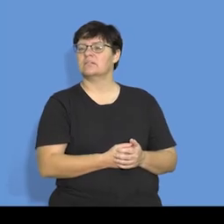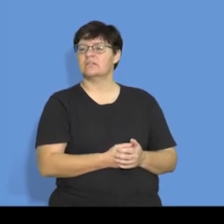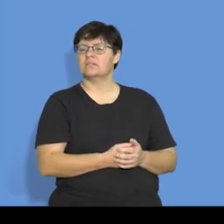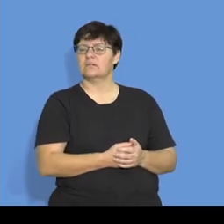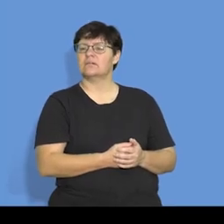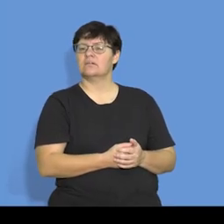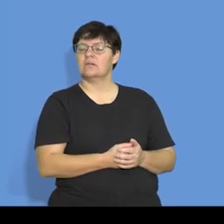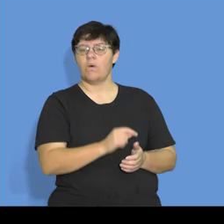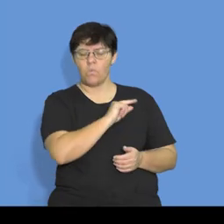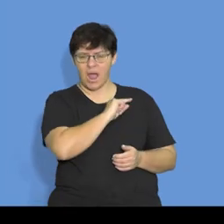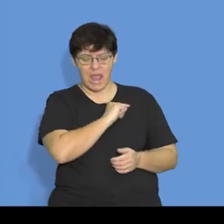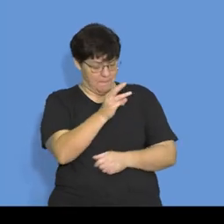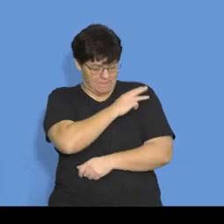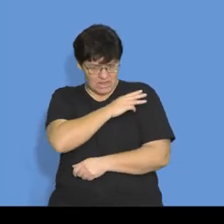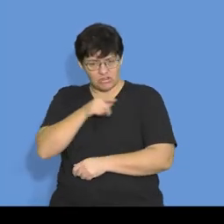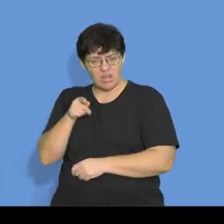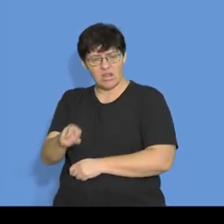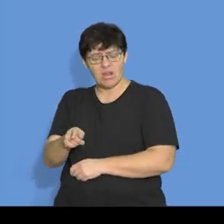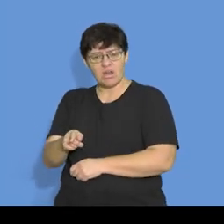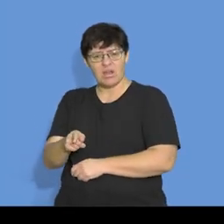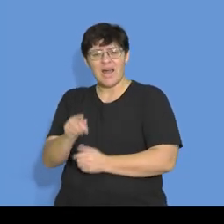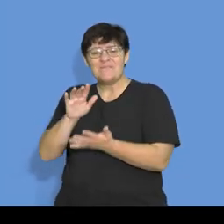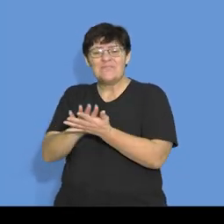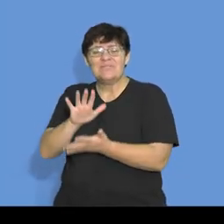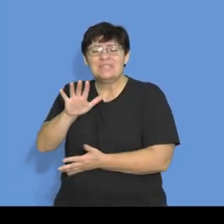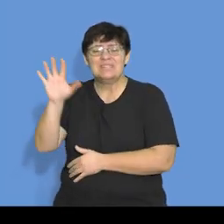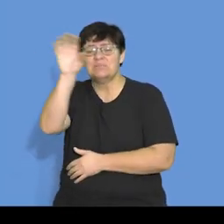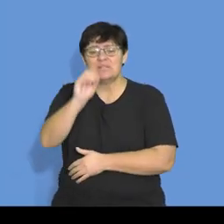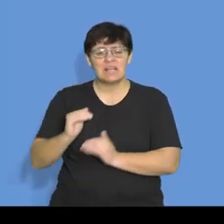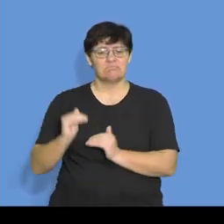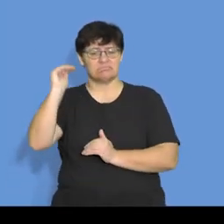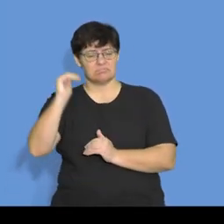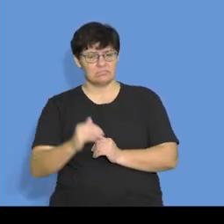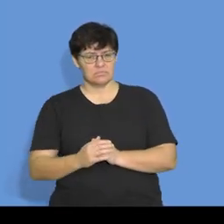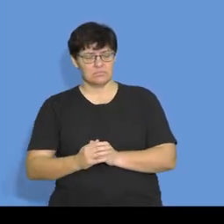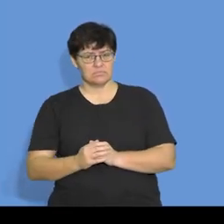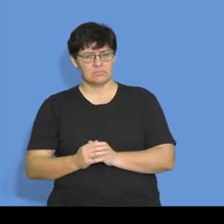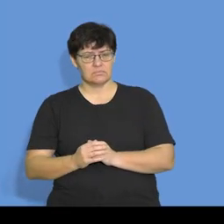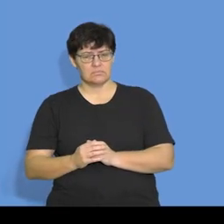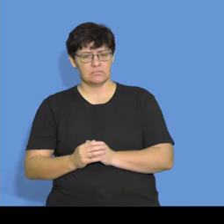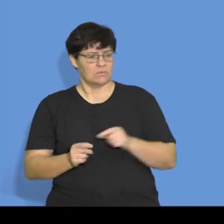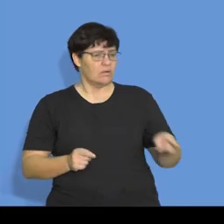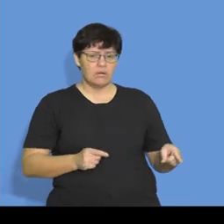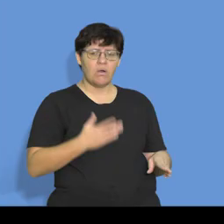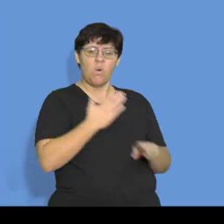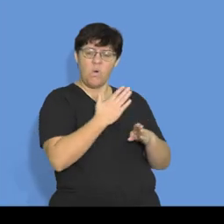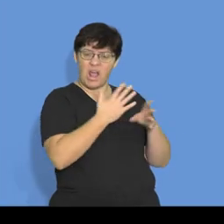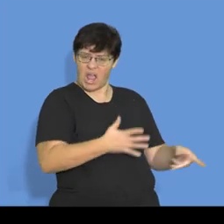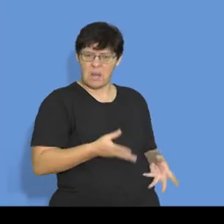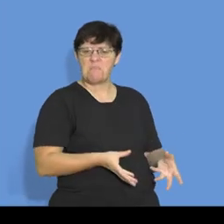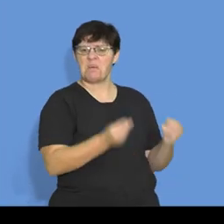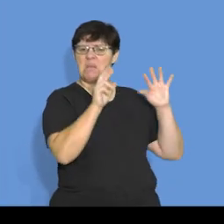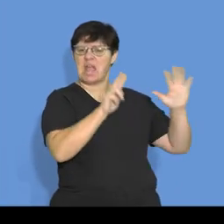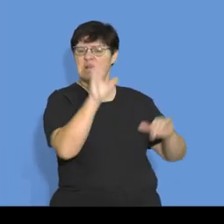the manager is getting a 15% increase while they are only getting an